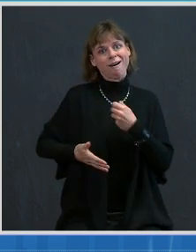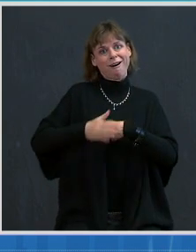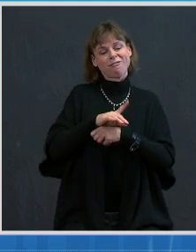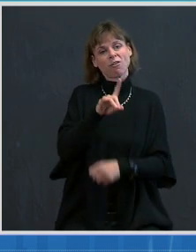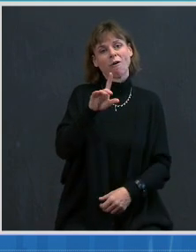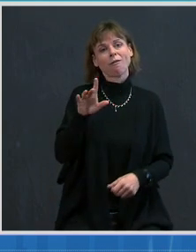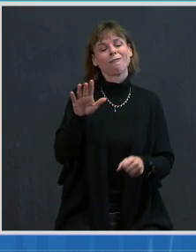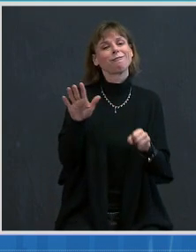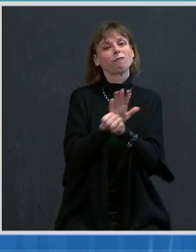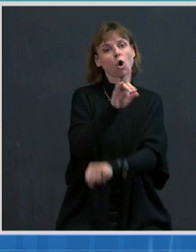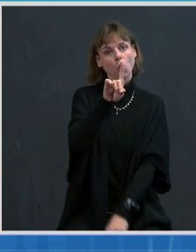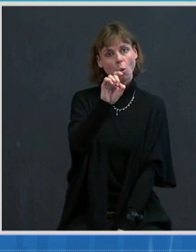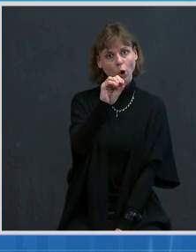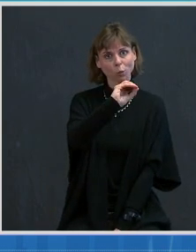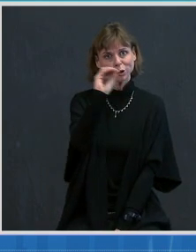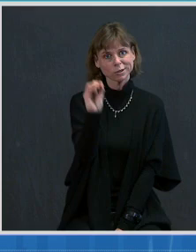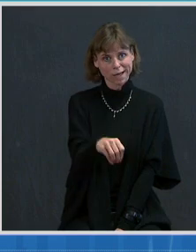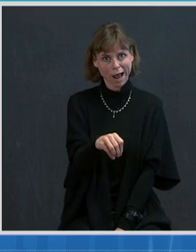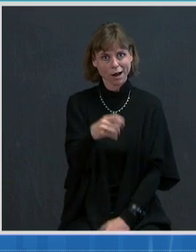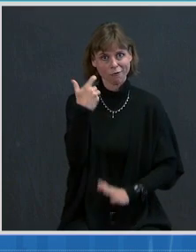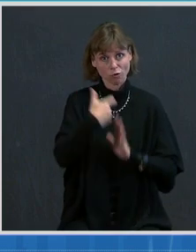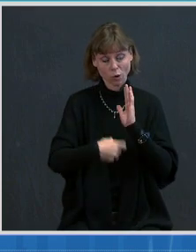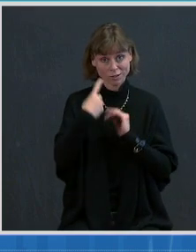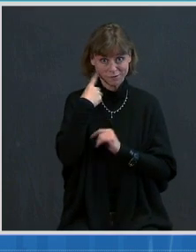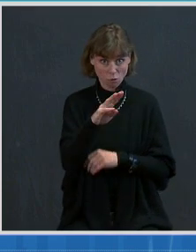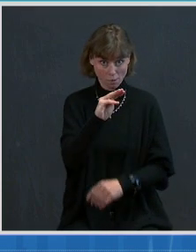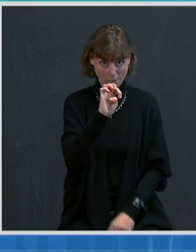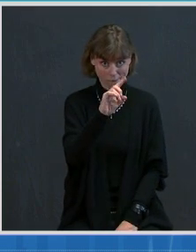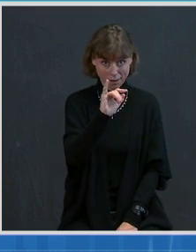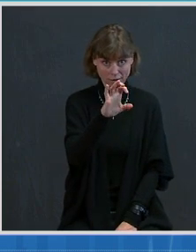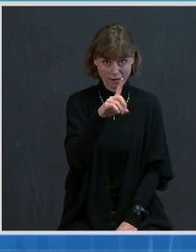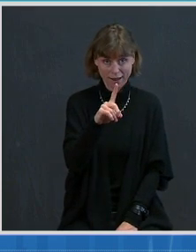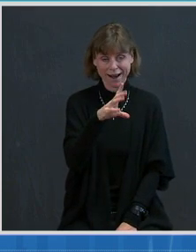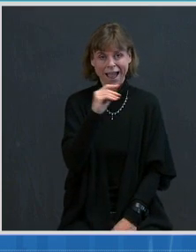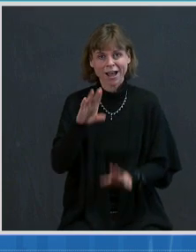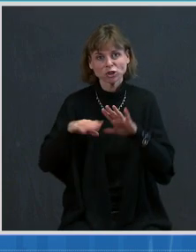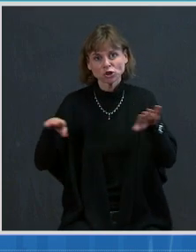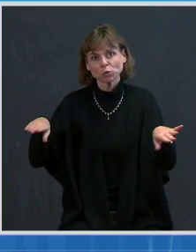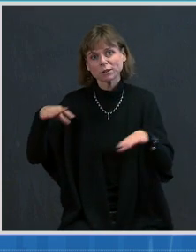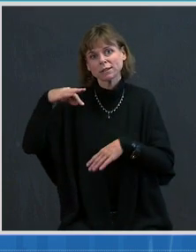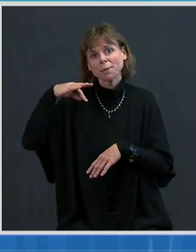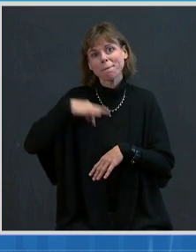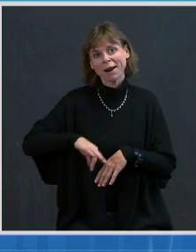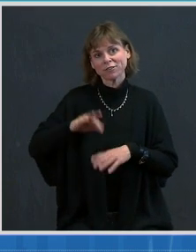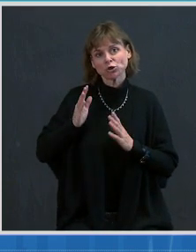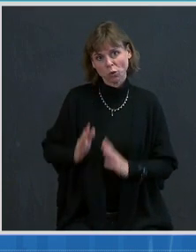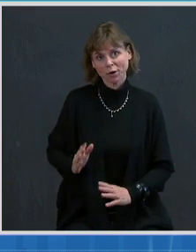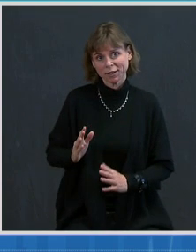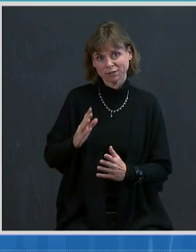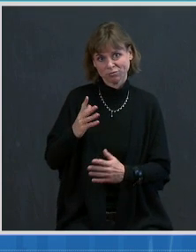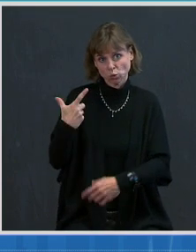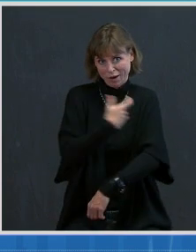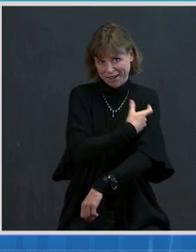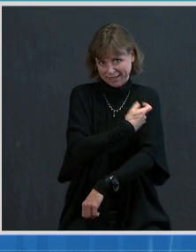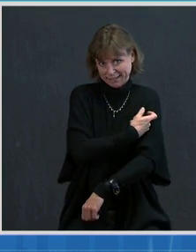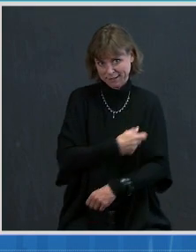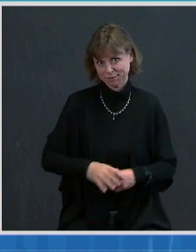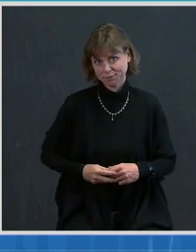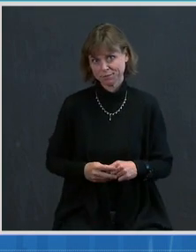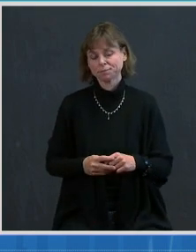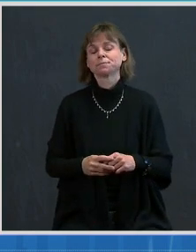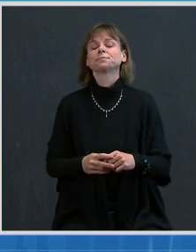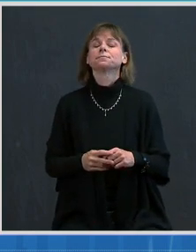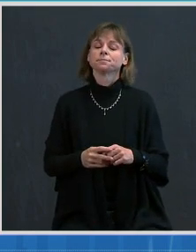cost for Medicaid and children's health insurance beneficiaries to get vaccinated. This protects states